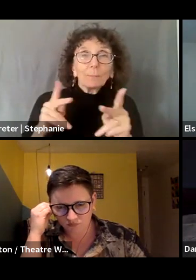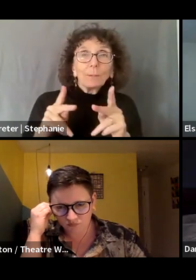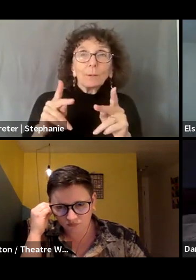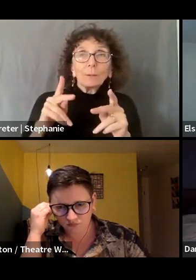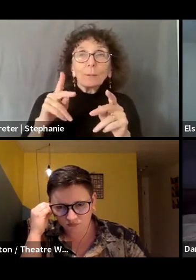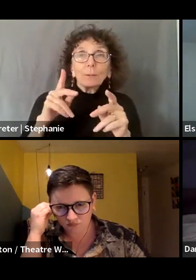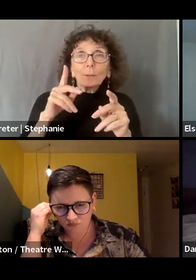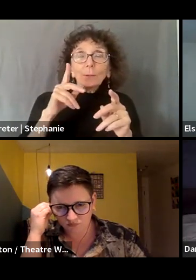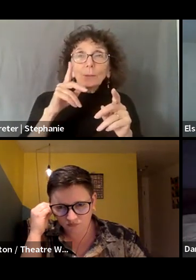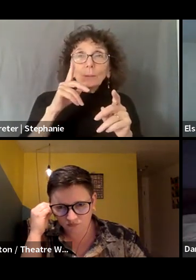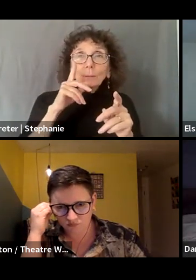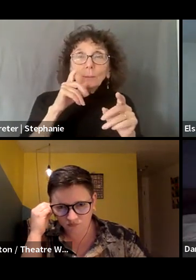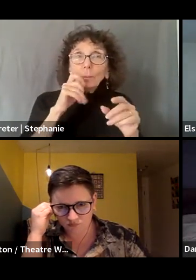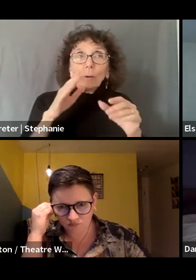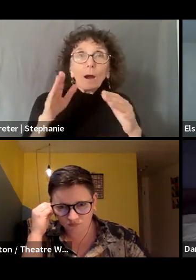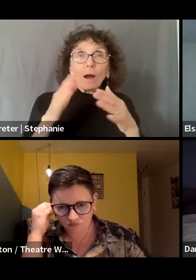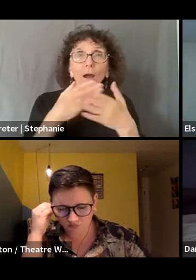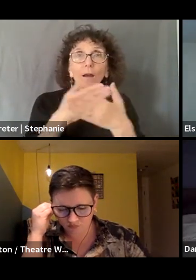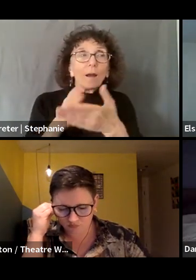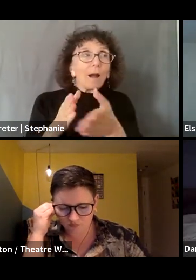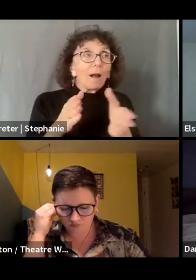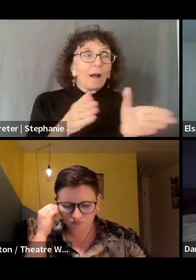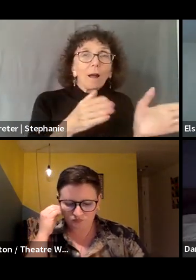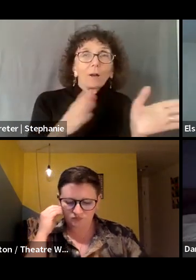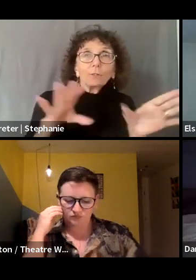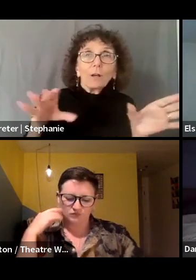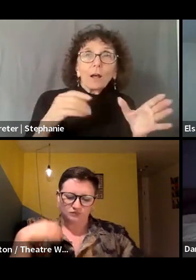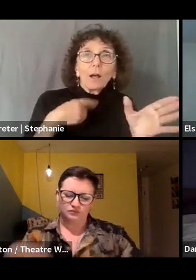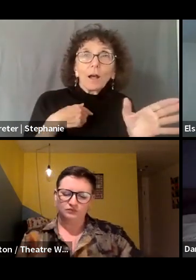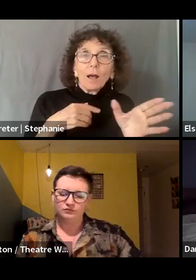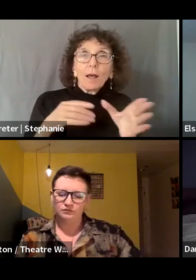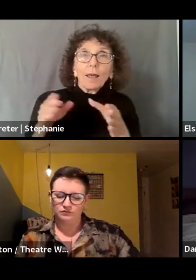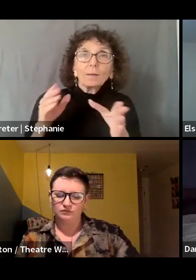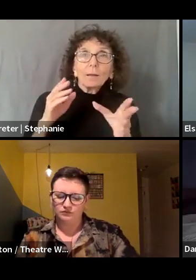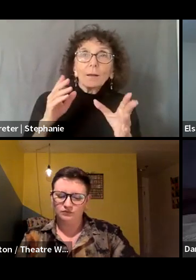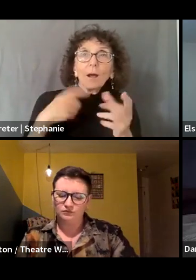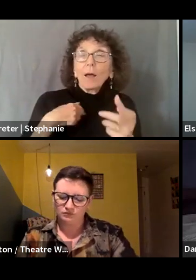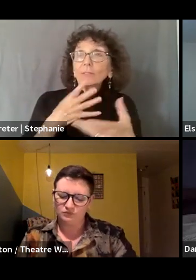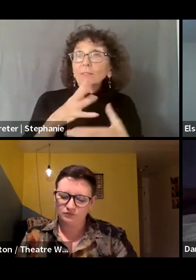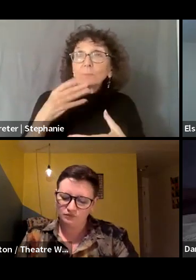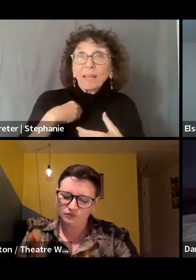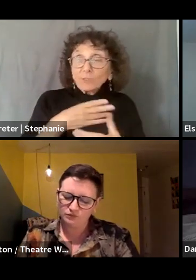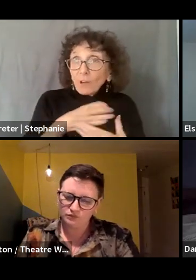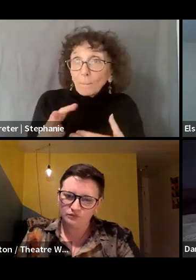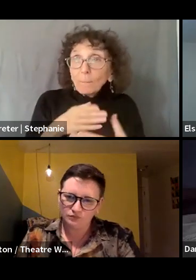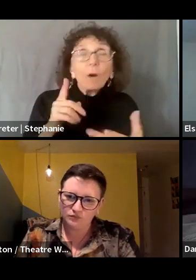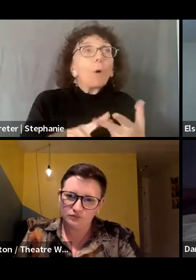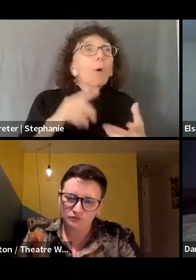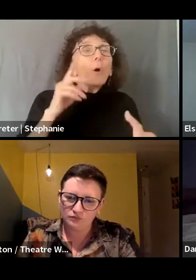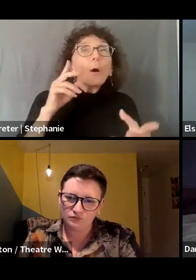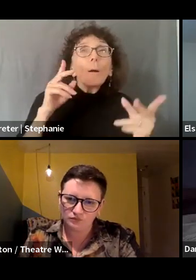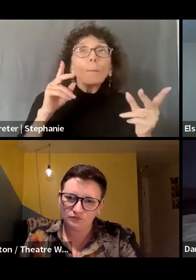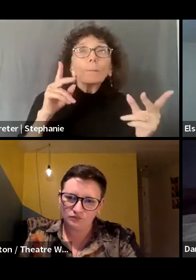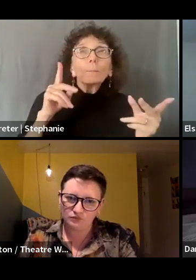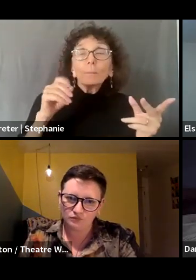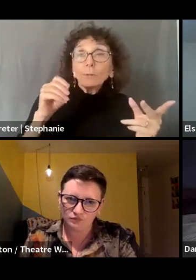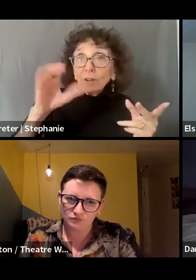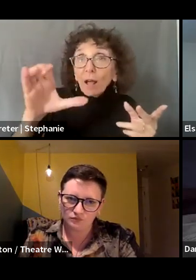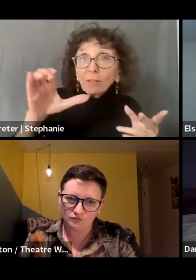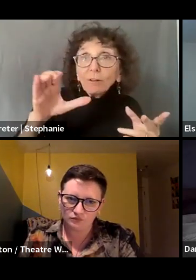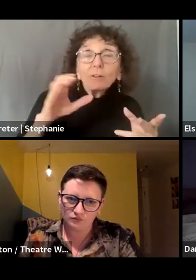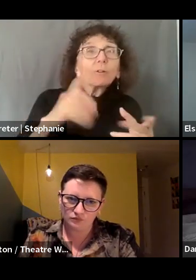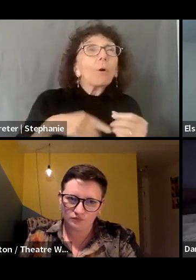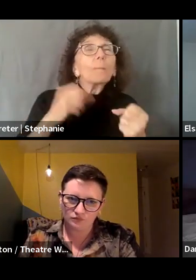who are doing that work. And then disproportionately more so folks of color and, um, with a variety of other identities. And that like,